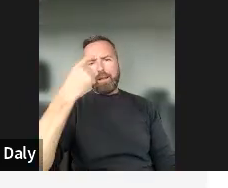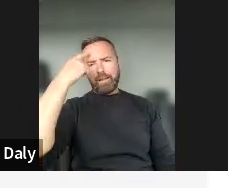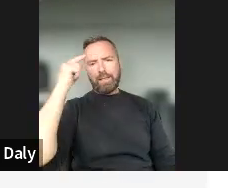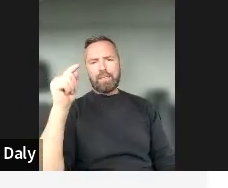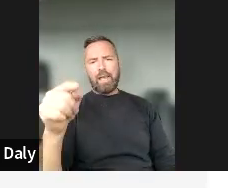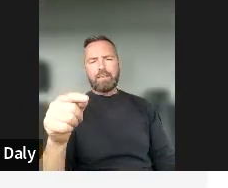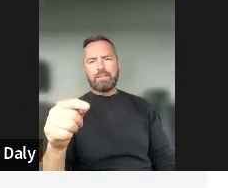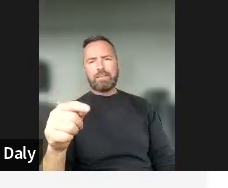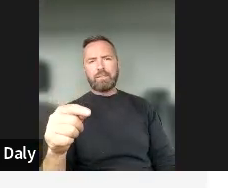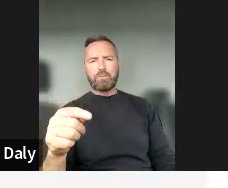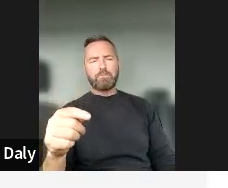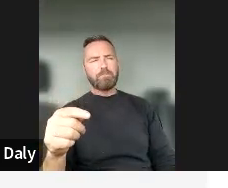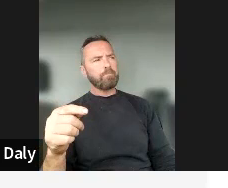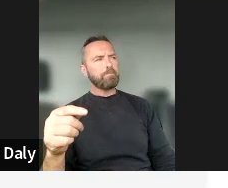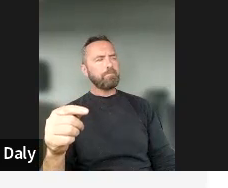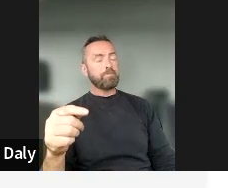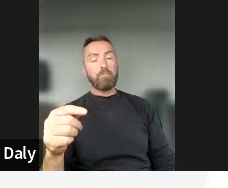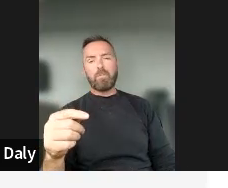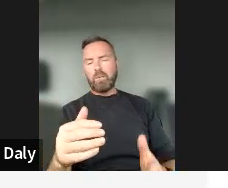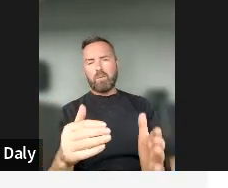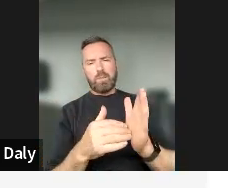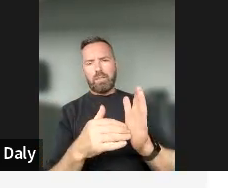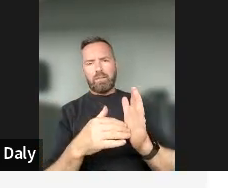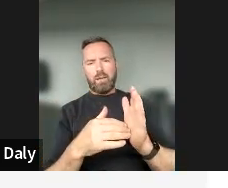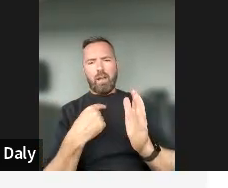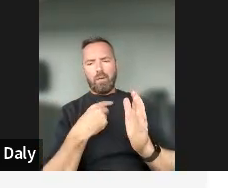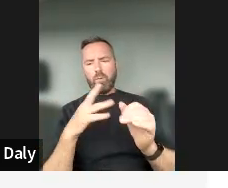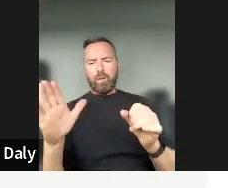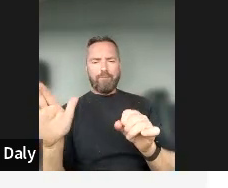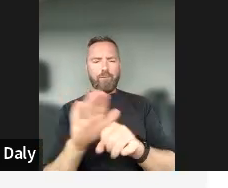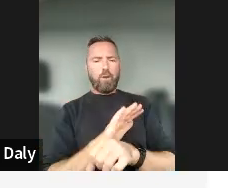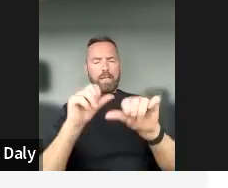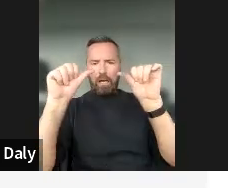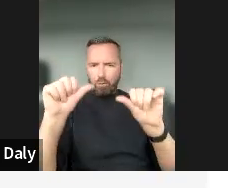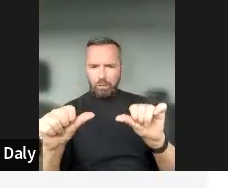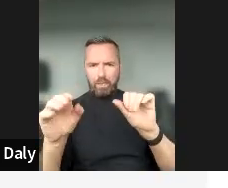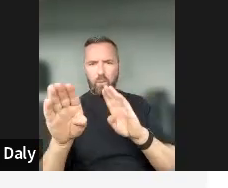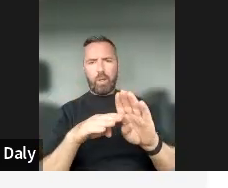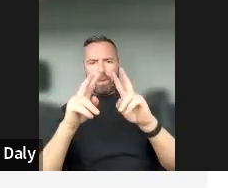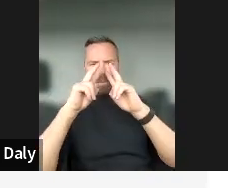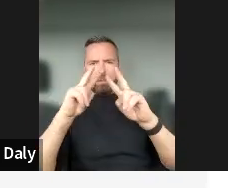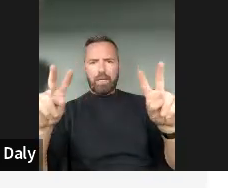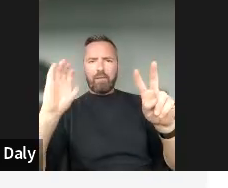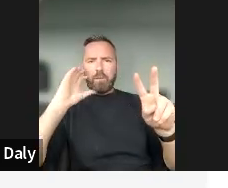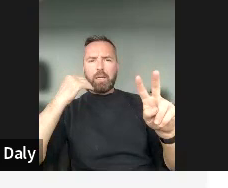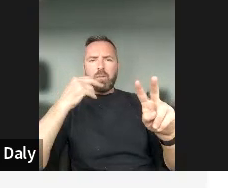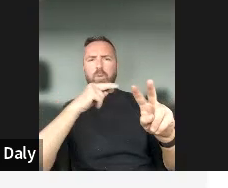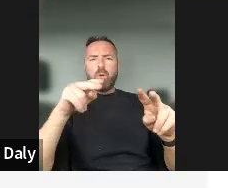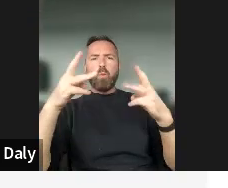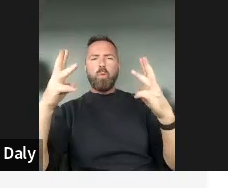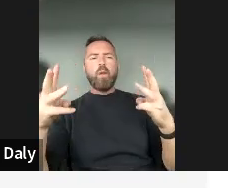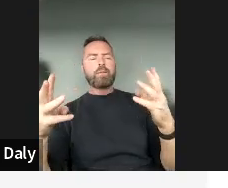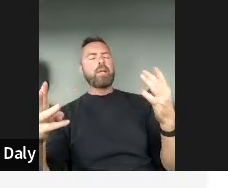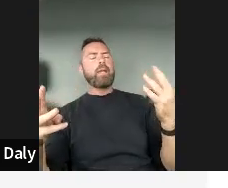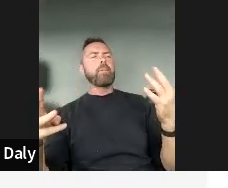that was a bit, yeah, I, I honestly don't agree personally with that point of view, because I don't think that we want some sort of, um,